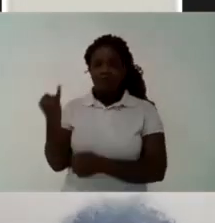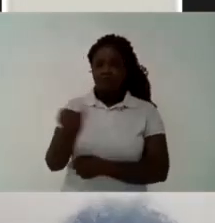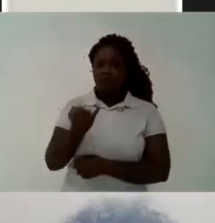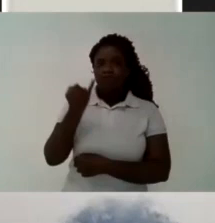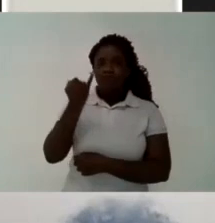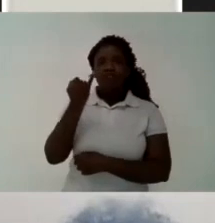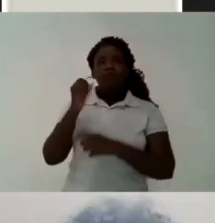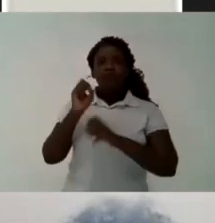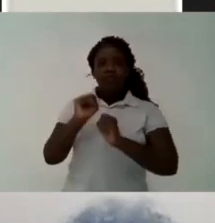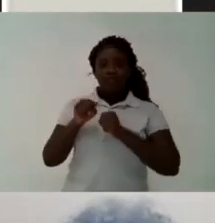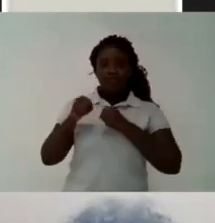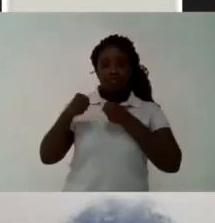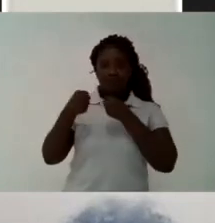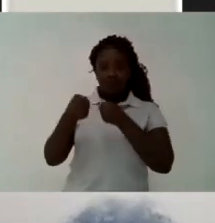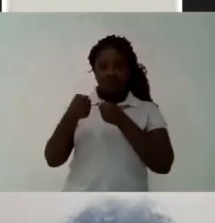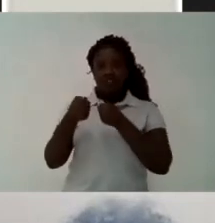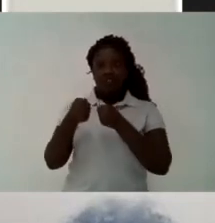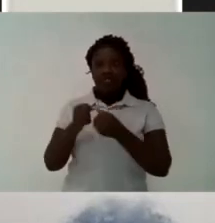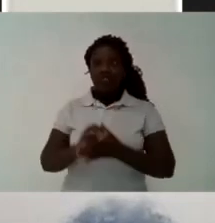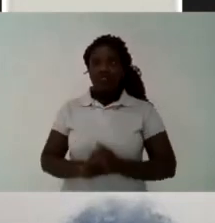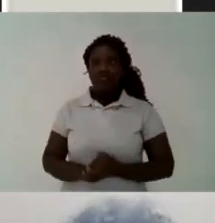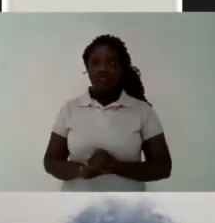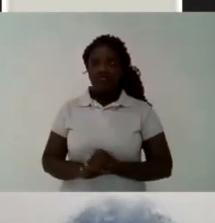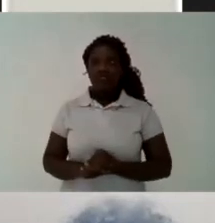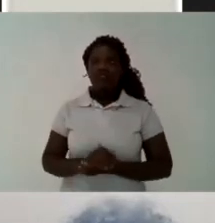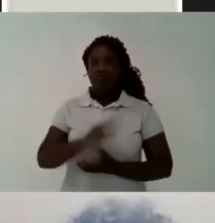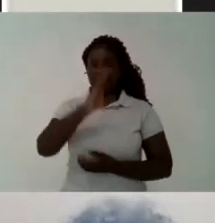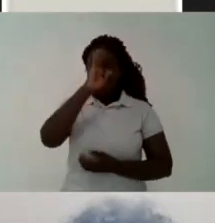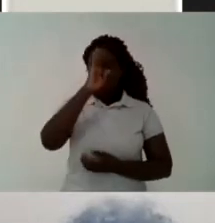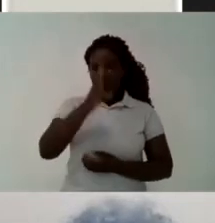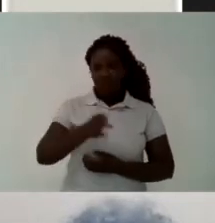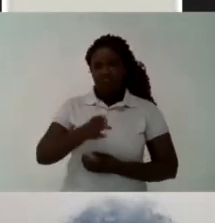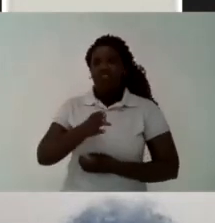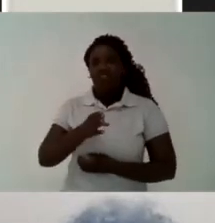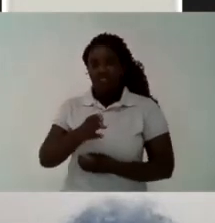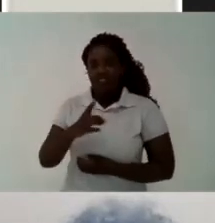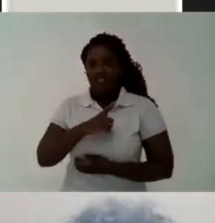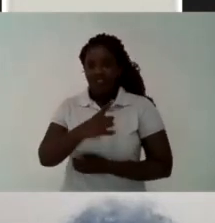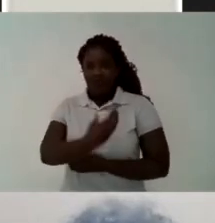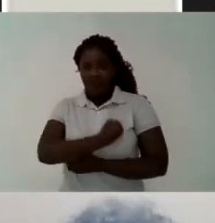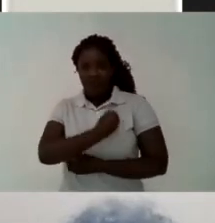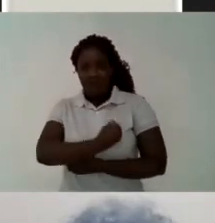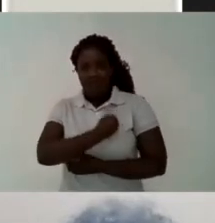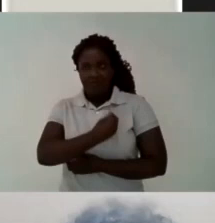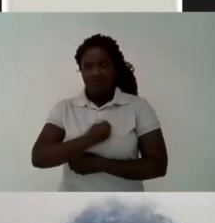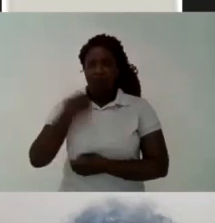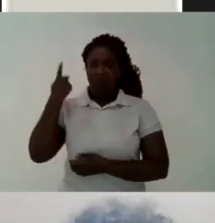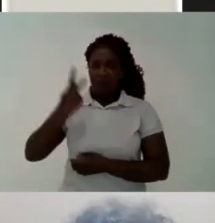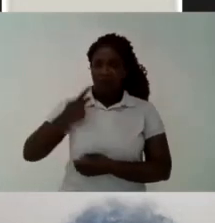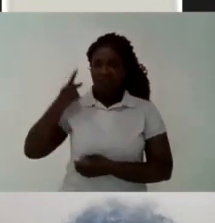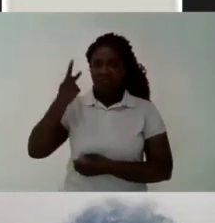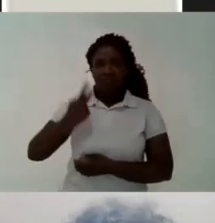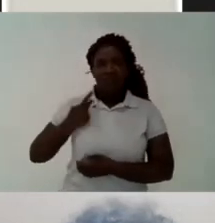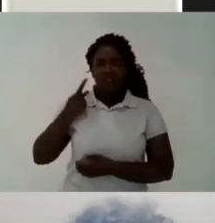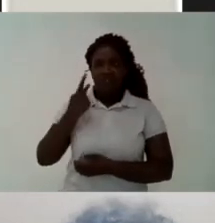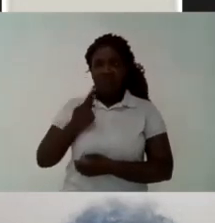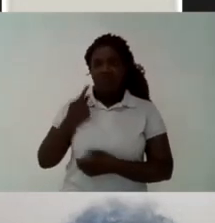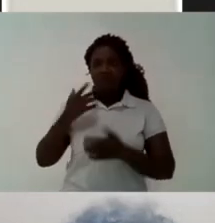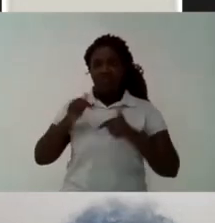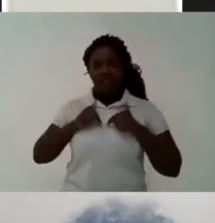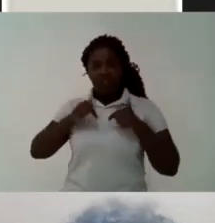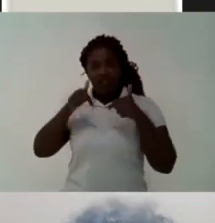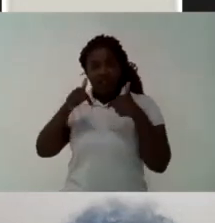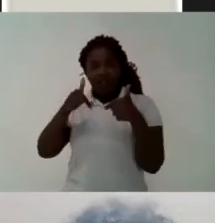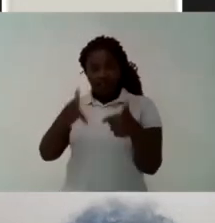vacancies at university And the private universities were offering more For